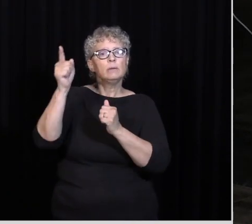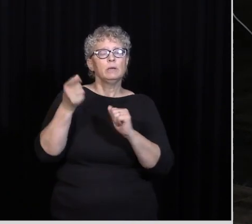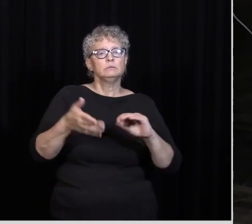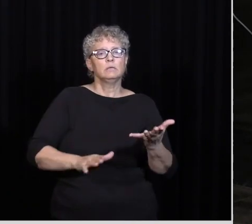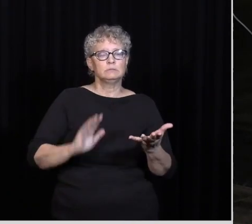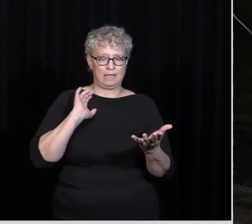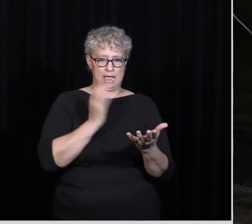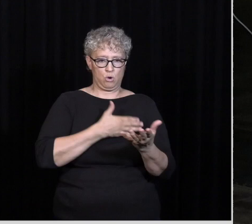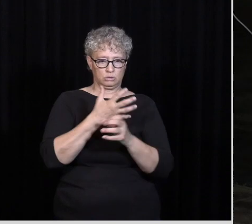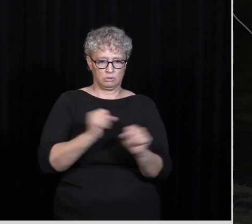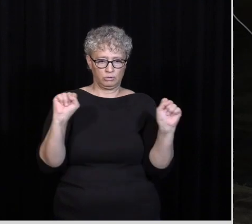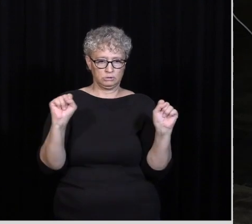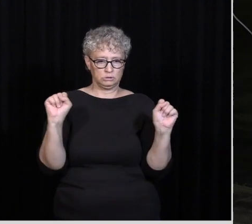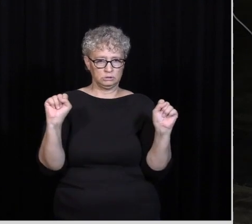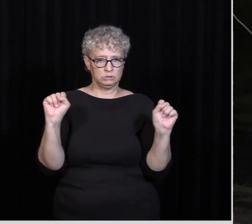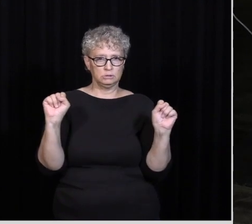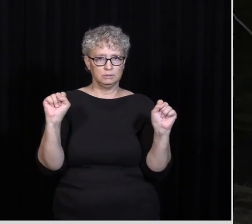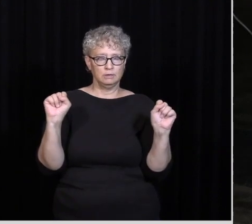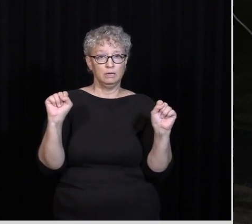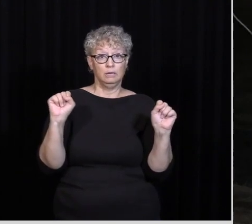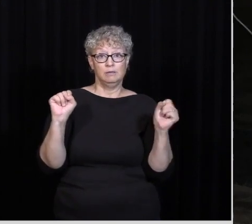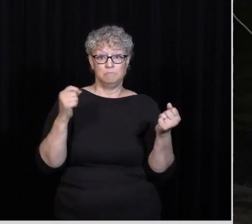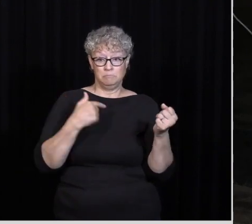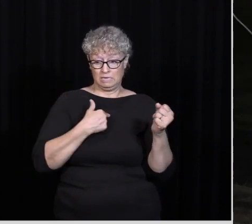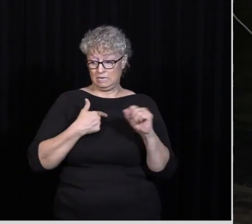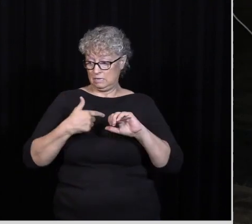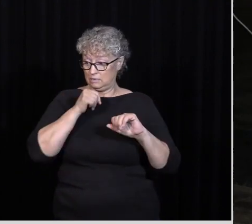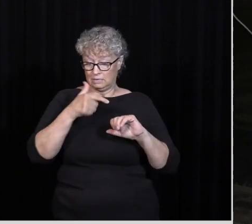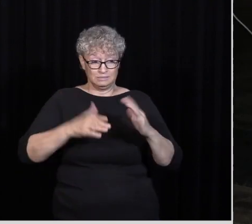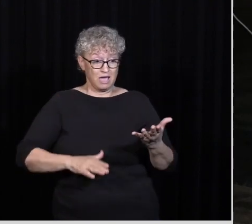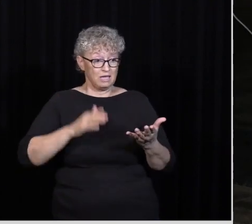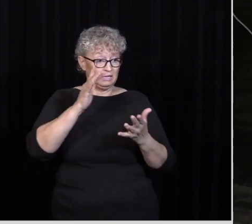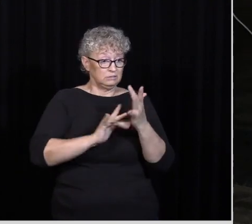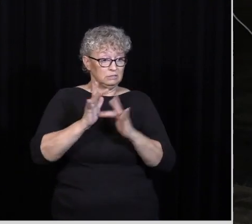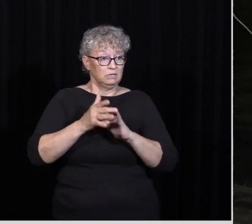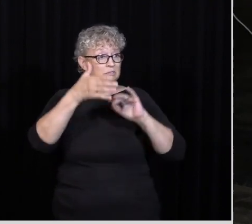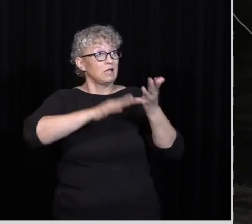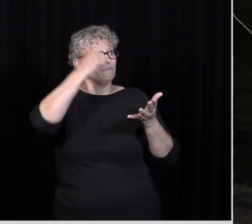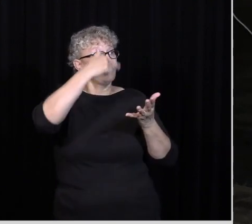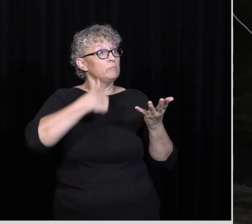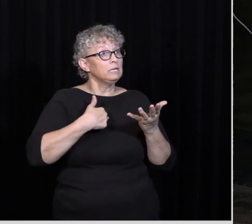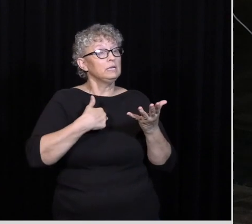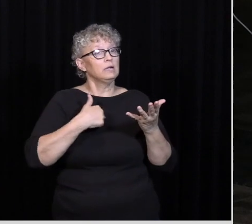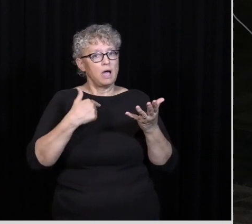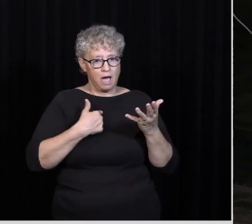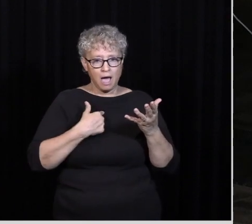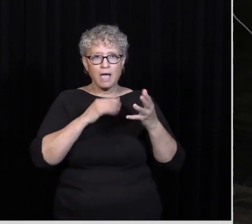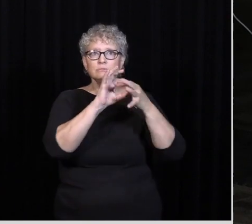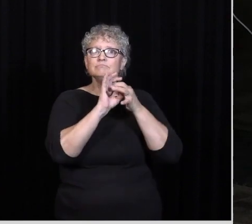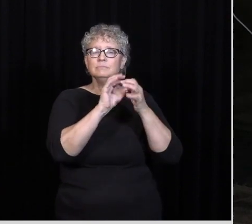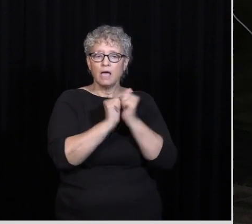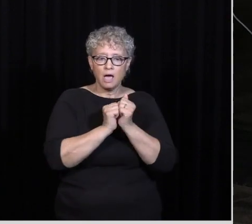Our Salvation Instead Of Me Dying Christ Died For Me And I Relate With Him In That Death And That Burial